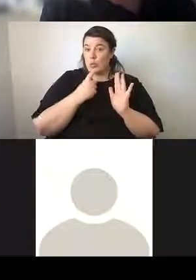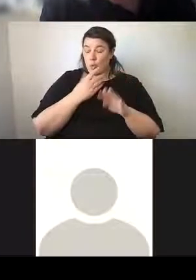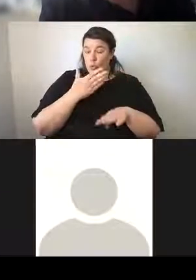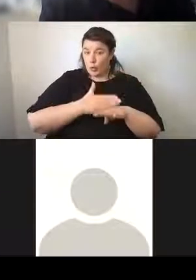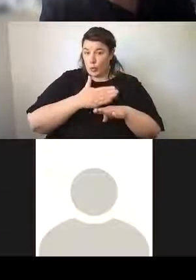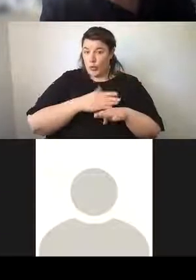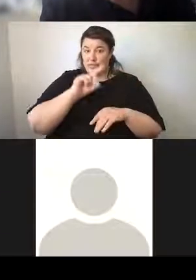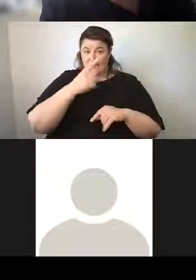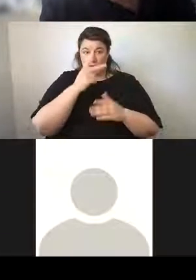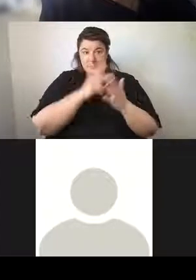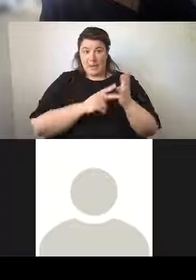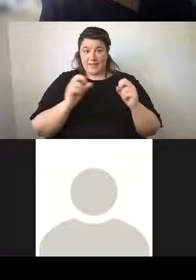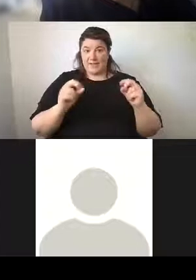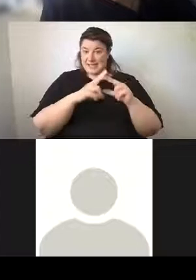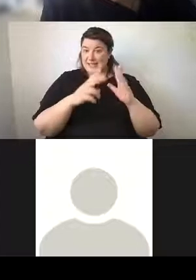part of Sydney Town Hall,